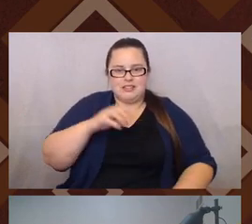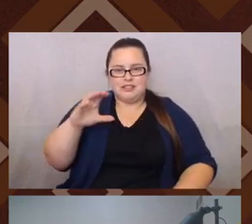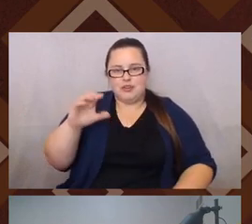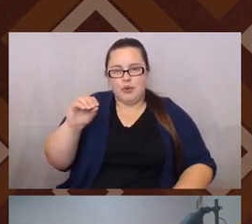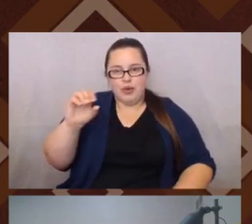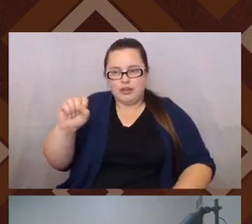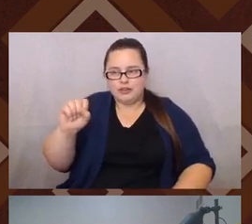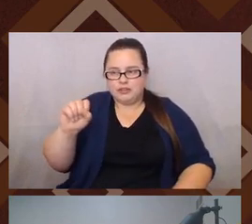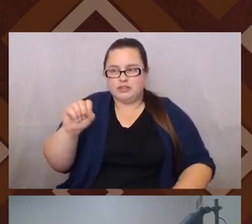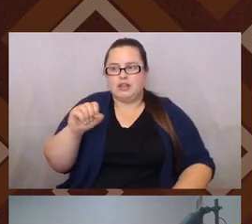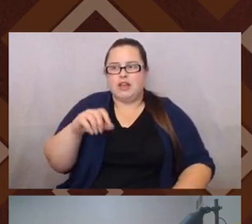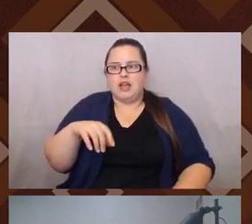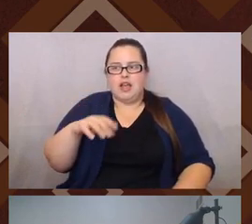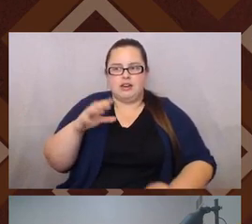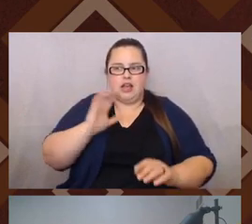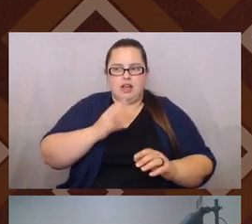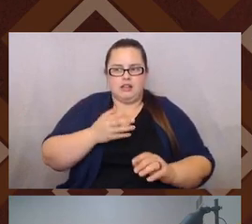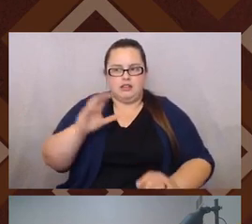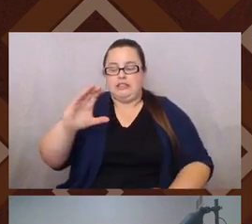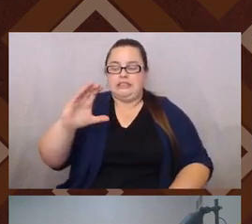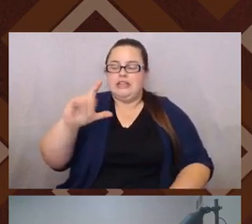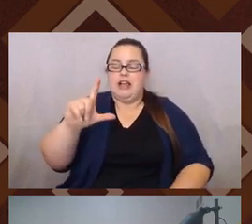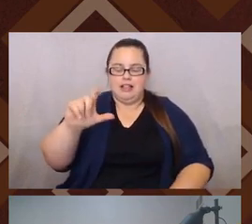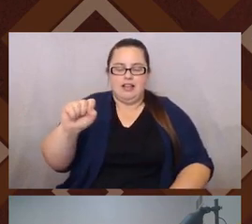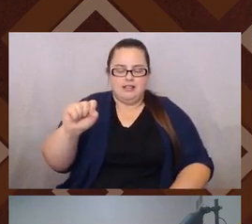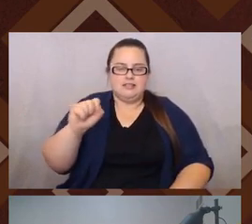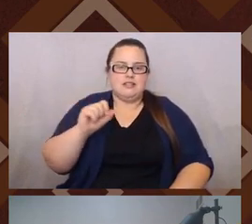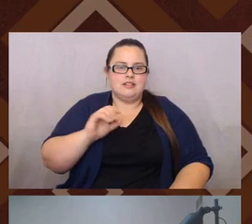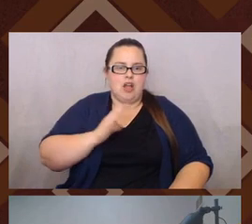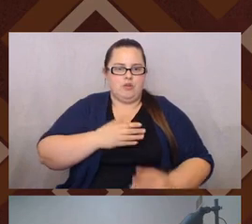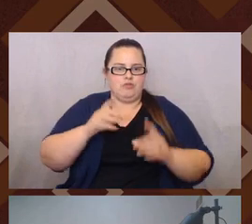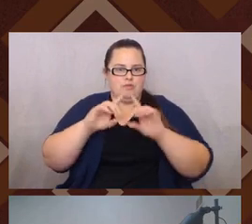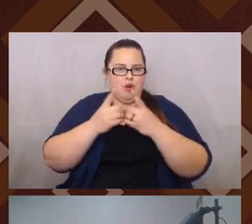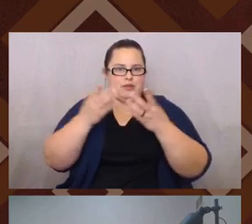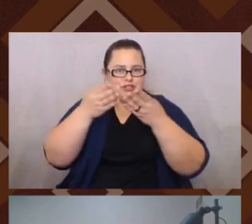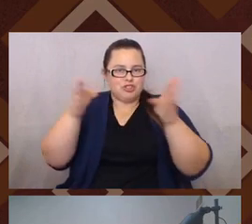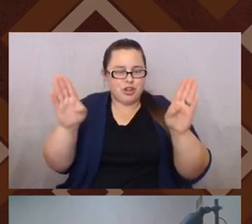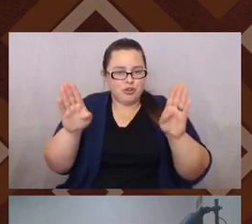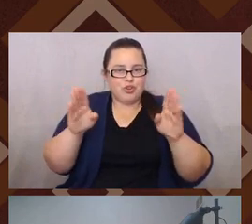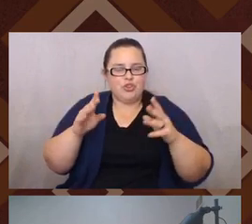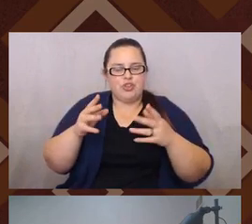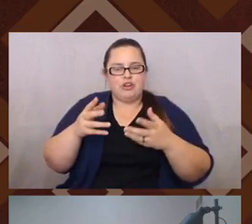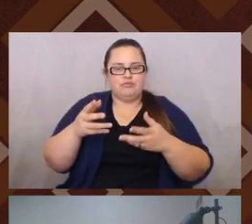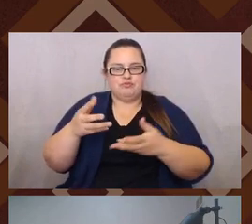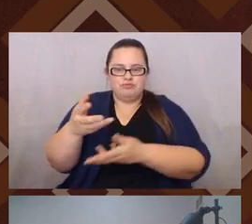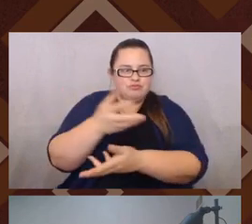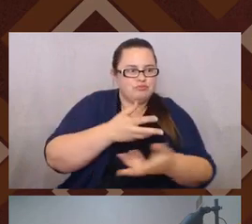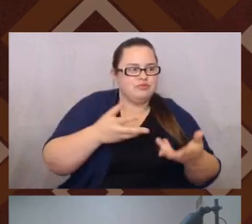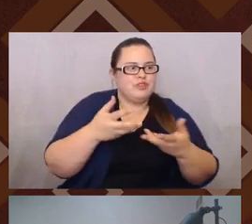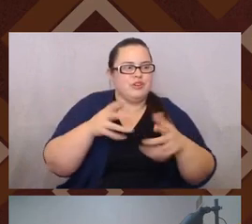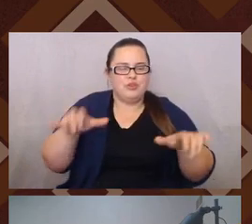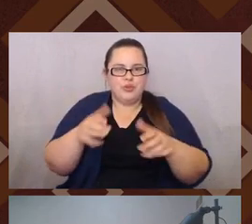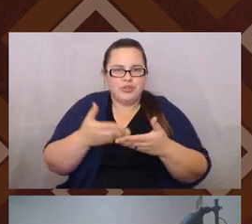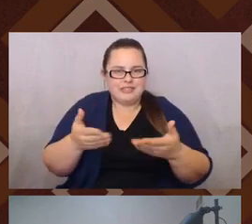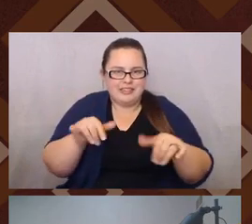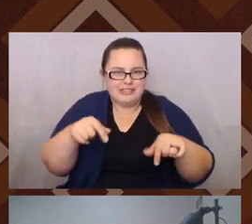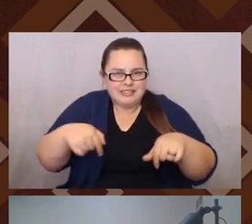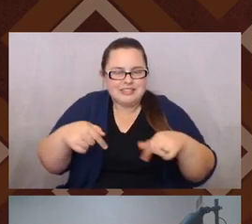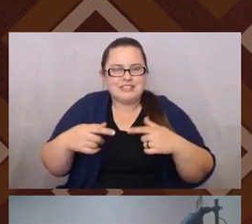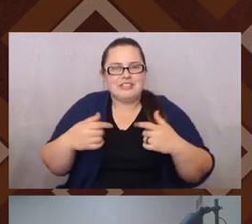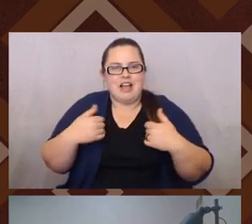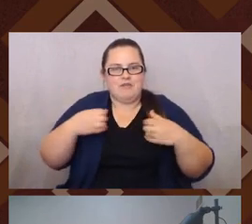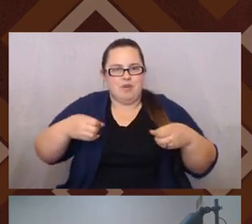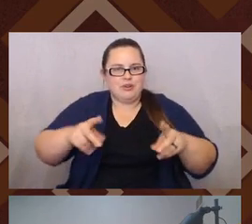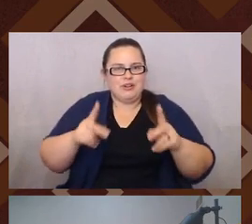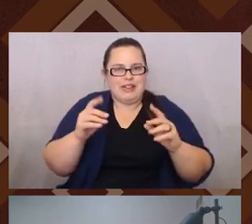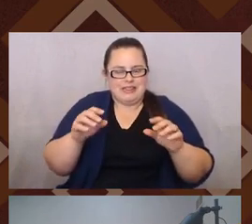our department, um, in general, but also just to collaborate, to do stuff like this, where we get opportunities to kind of think about stuff we already